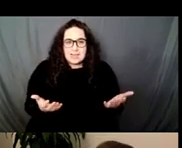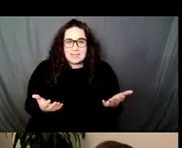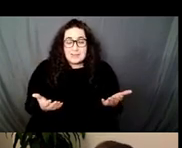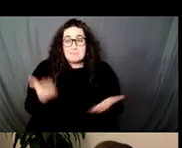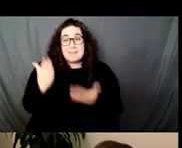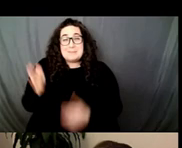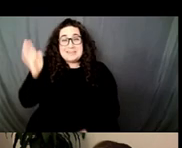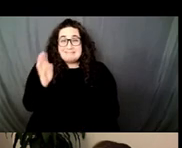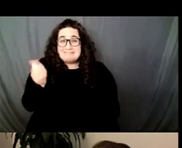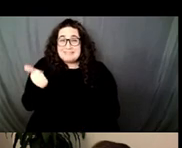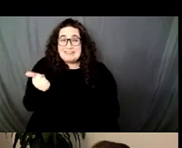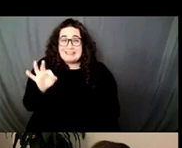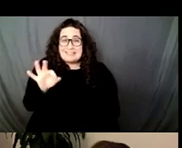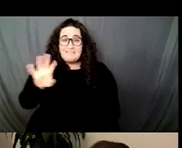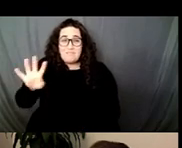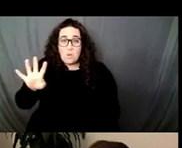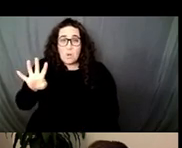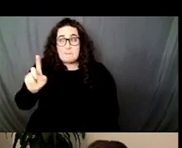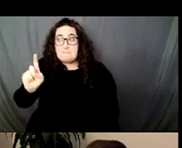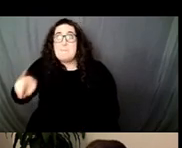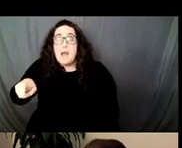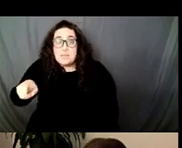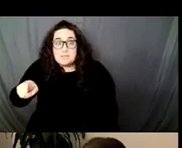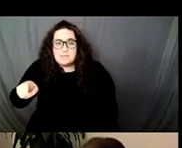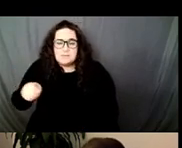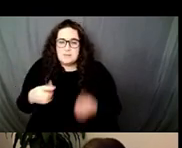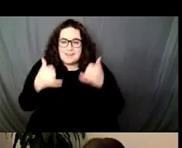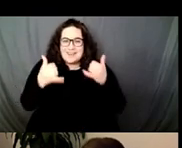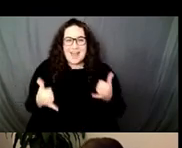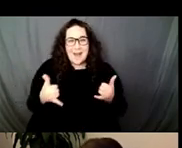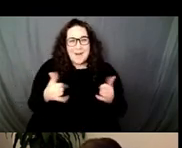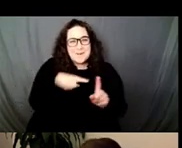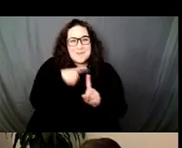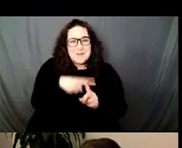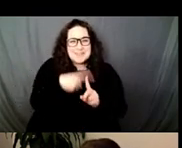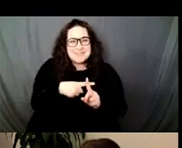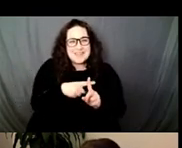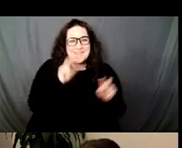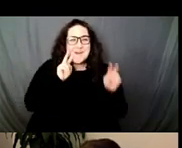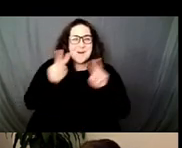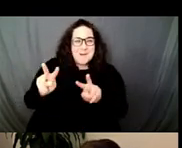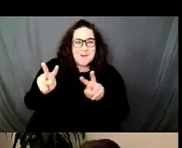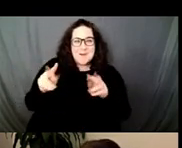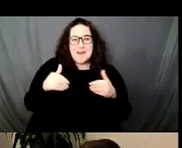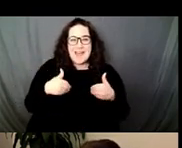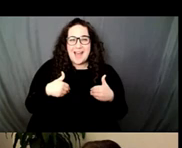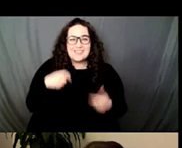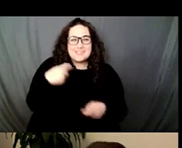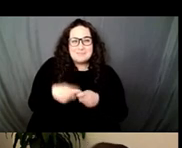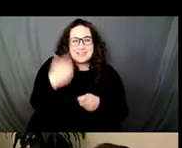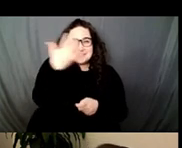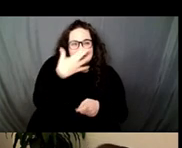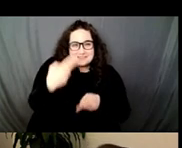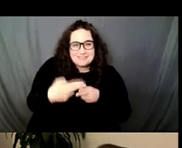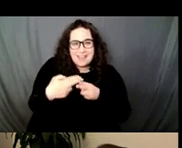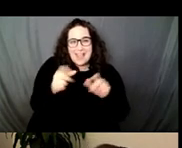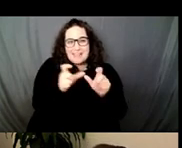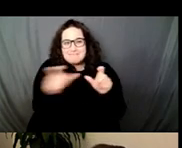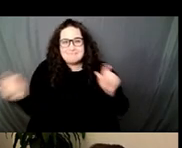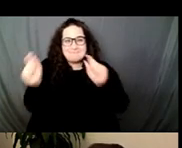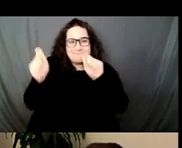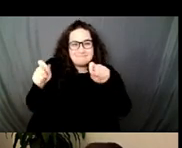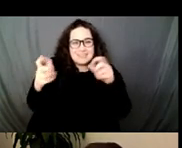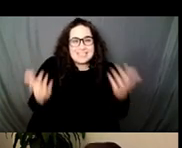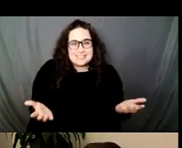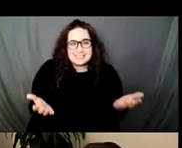1994 but has come to be positively reactionary in 2021. My initial rejoinder was correct,